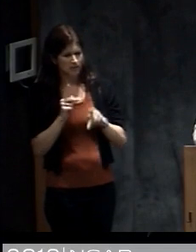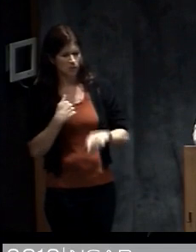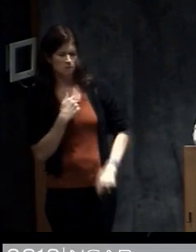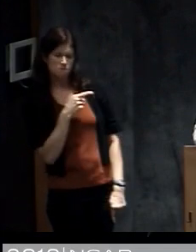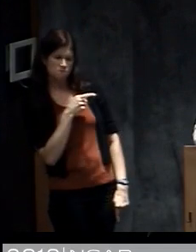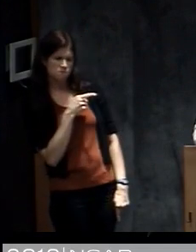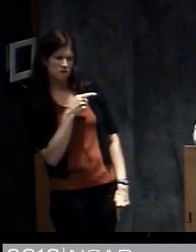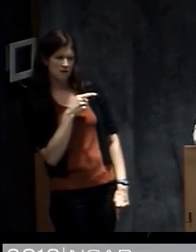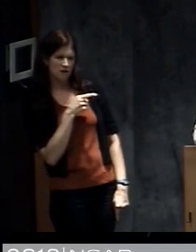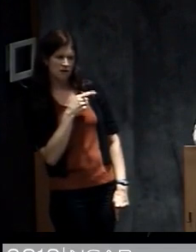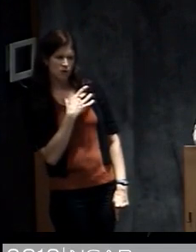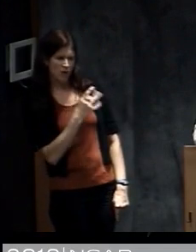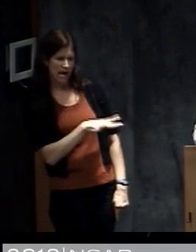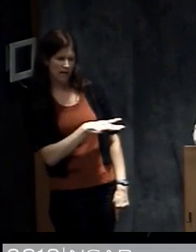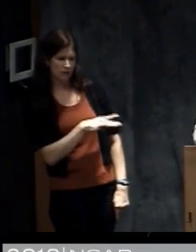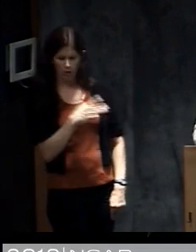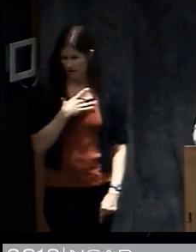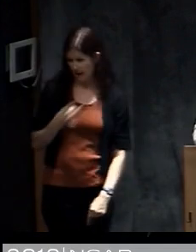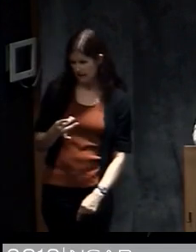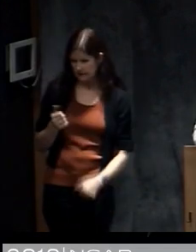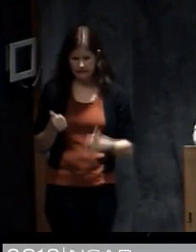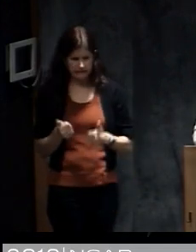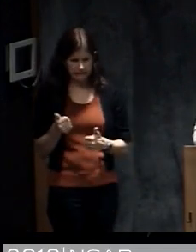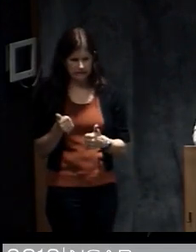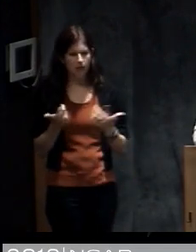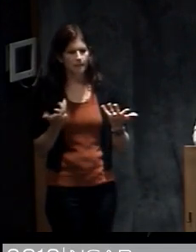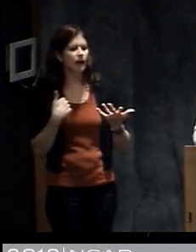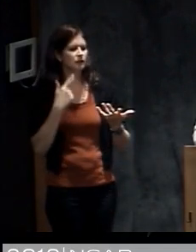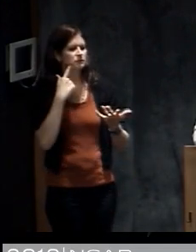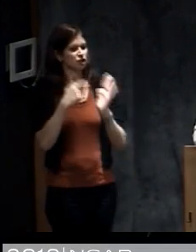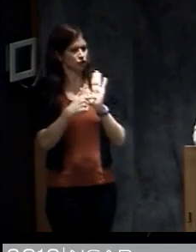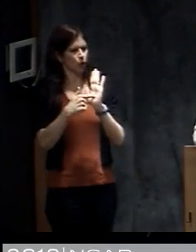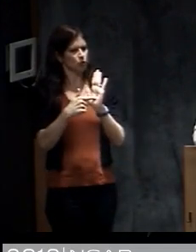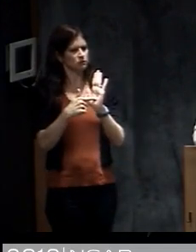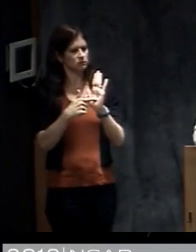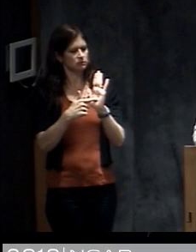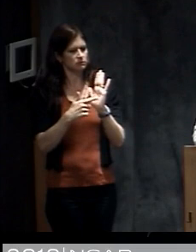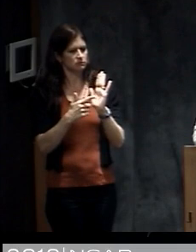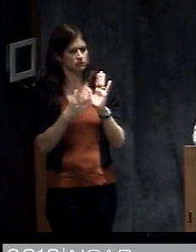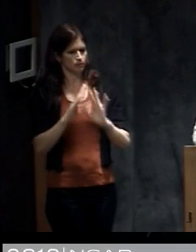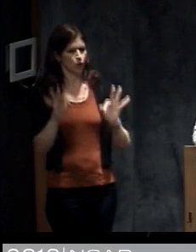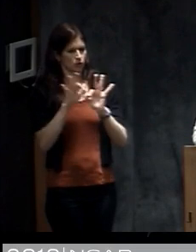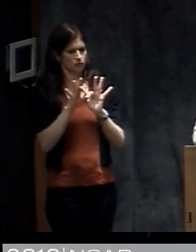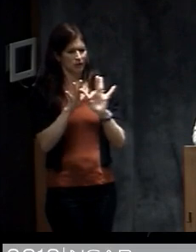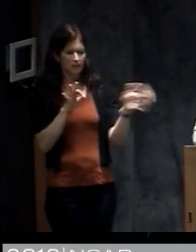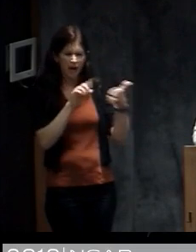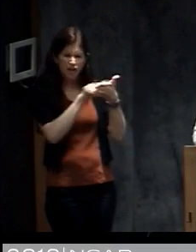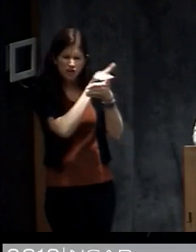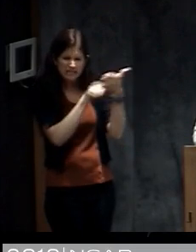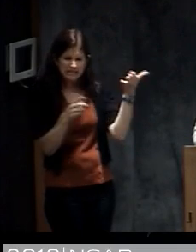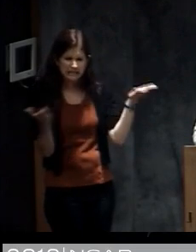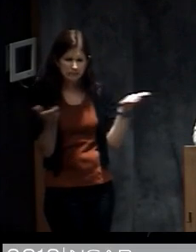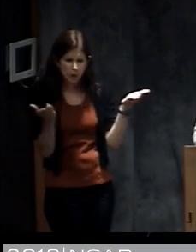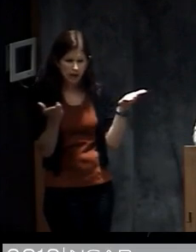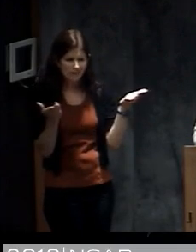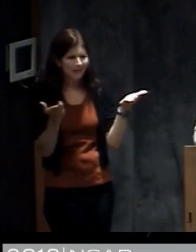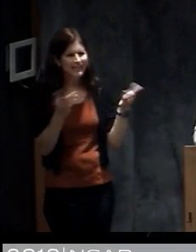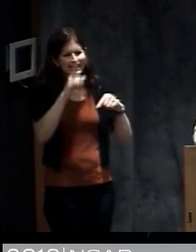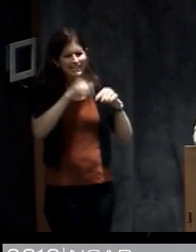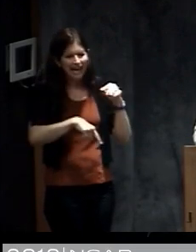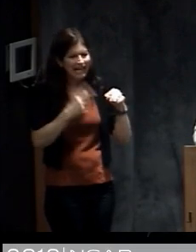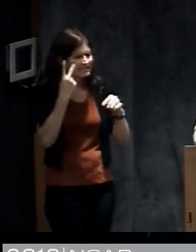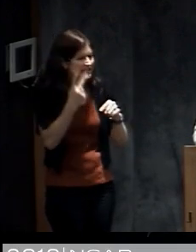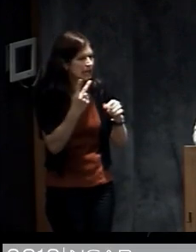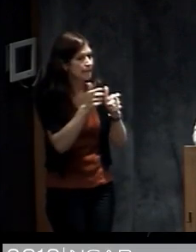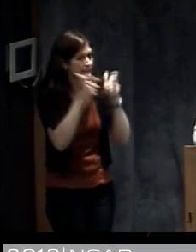because they like it a lot because it communicates at least some major things about a hurricane. But one of the criticisms was that you couldn't tell how big the hurricane wind field was.